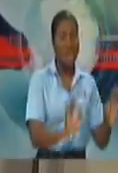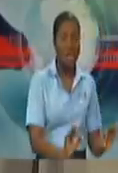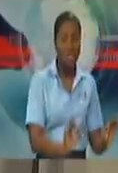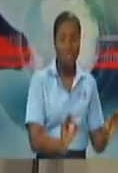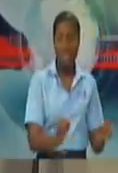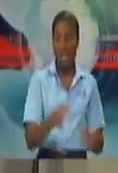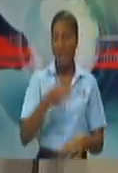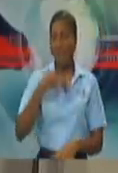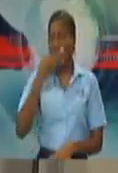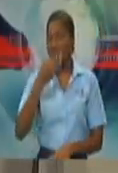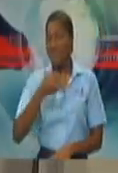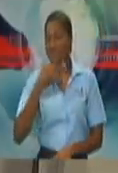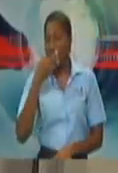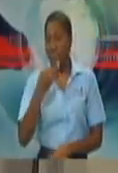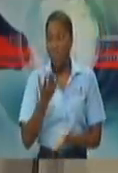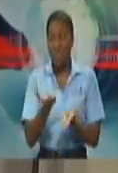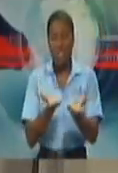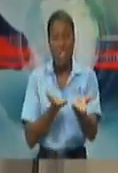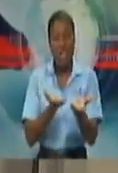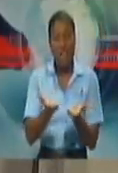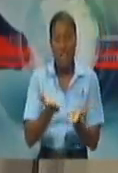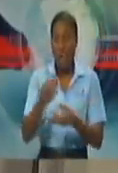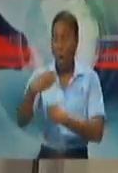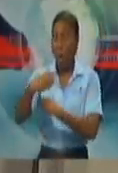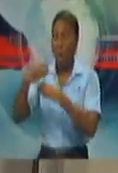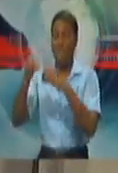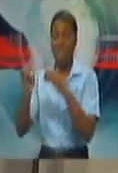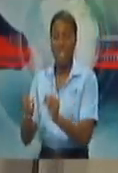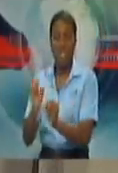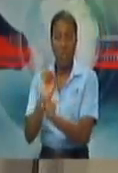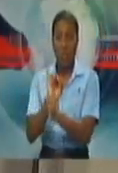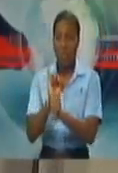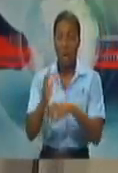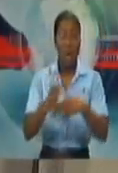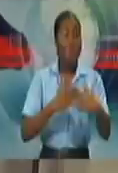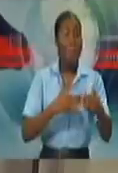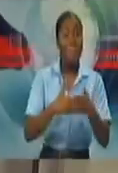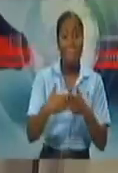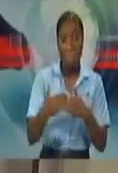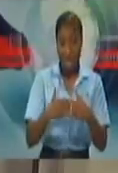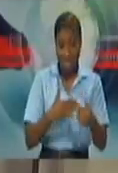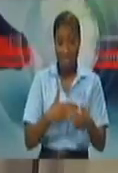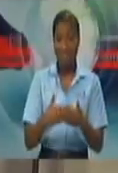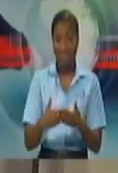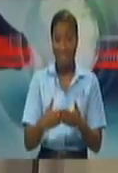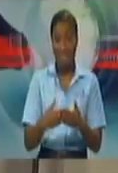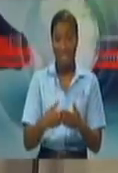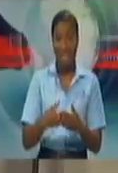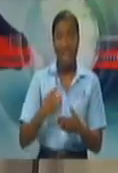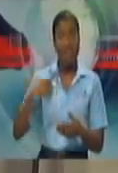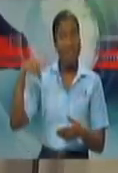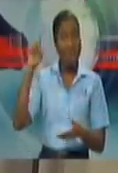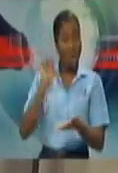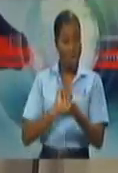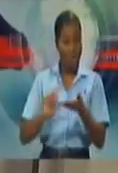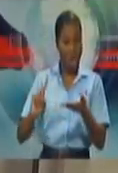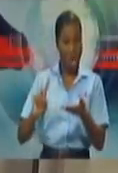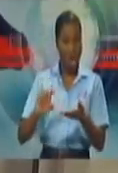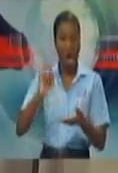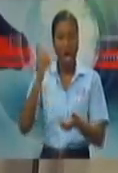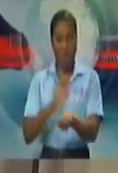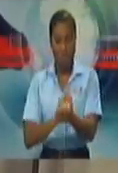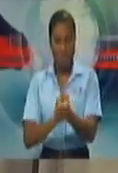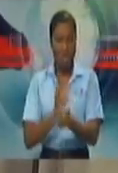food service, offices. You would have had Dr. Saeed Rahman here twice speaking